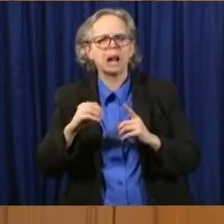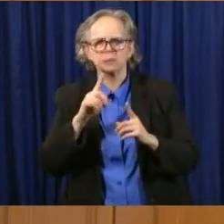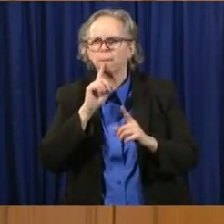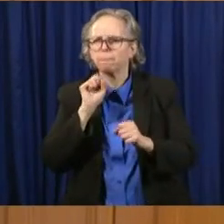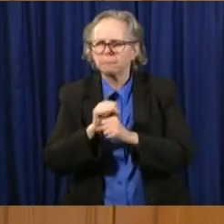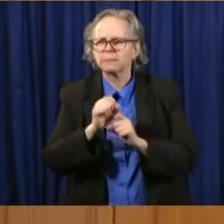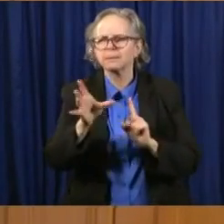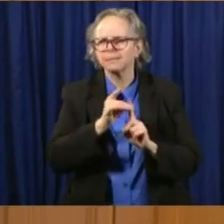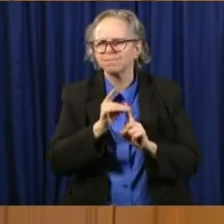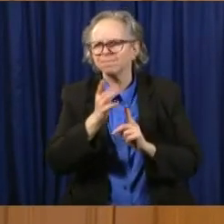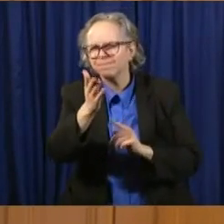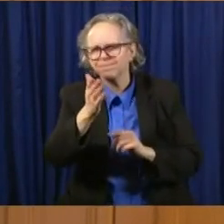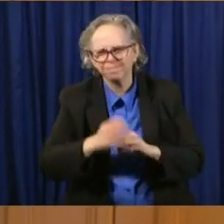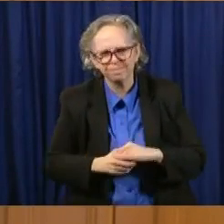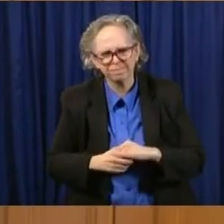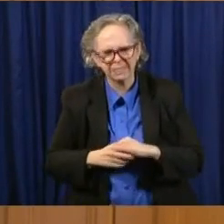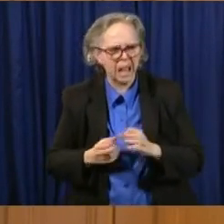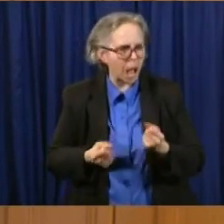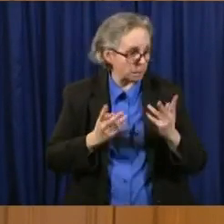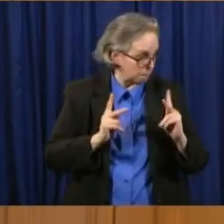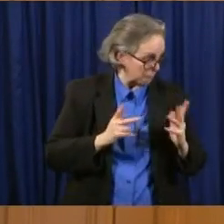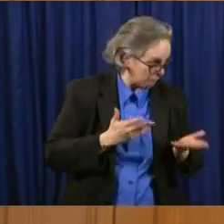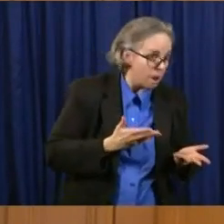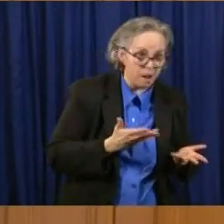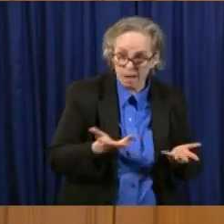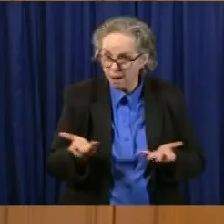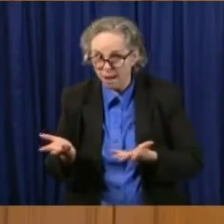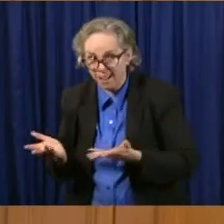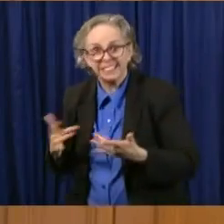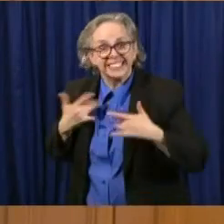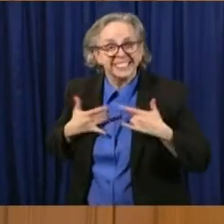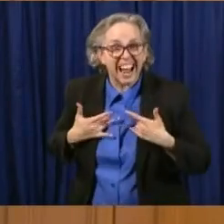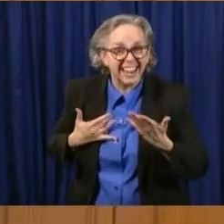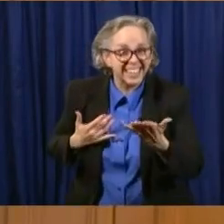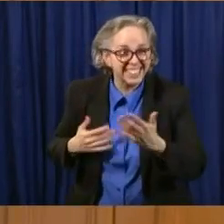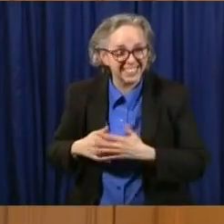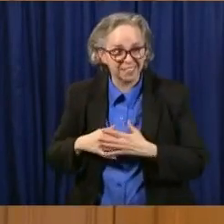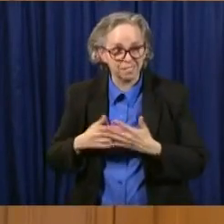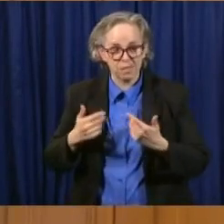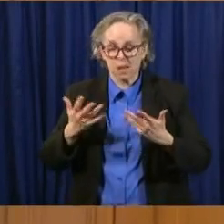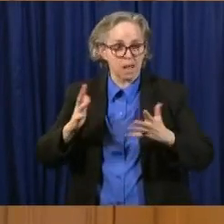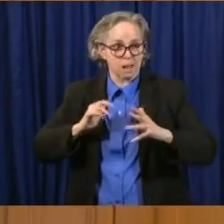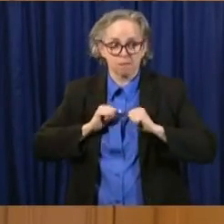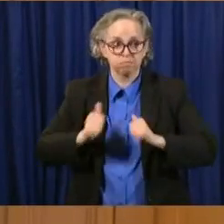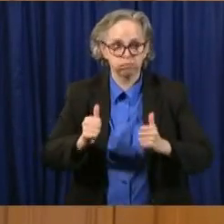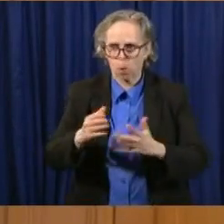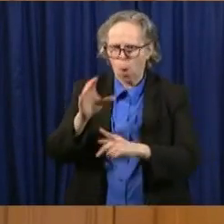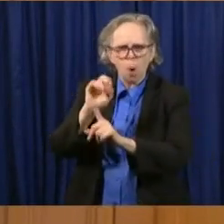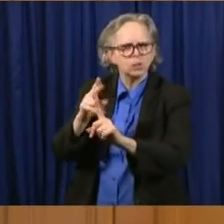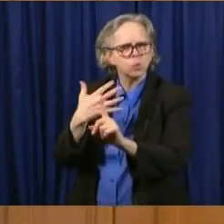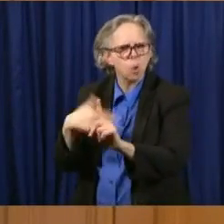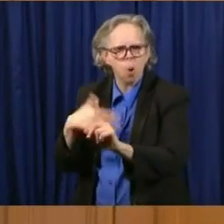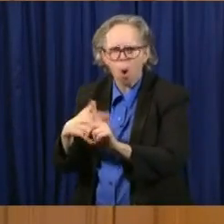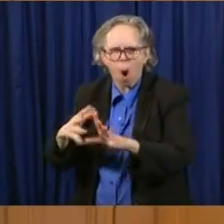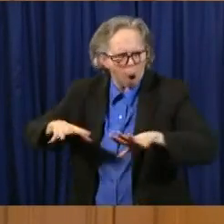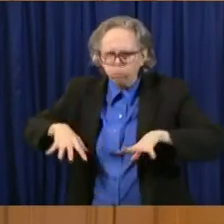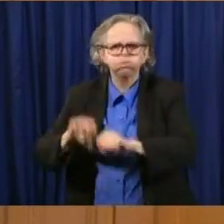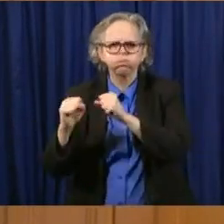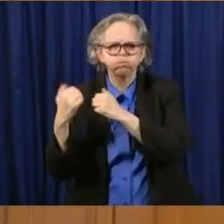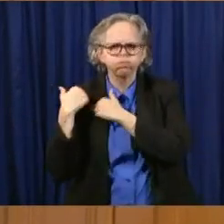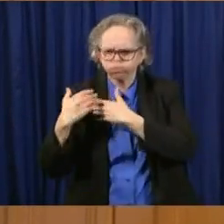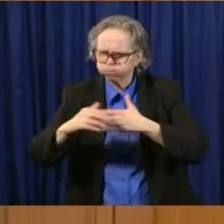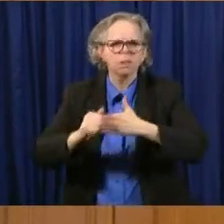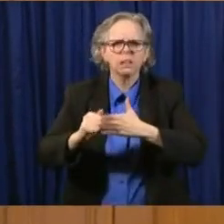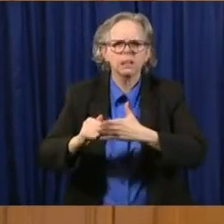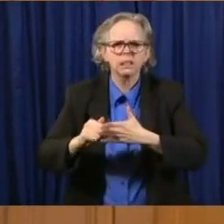I think it's very aggressive on Ohio's part. Um, we've been planning for this for a while. Um, but it is having some serologic testing and we're